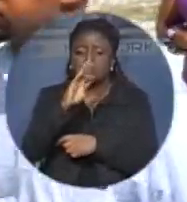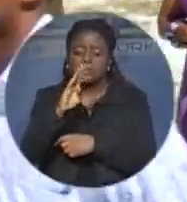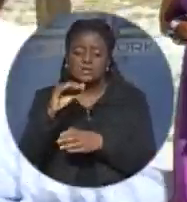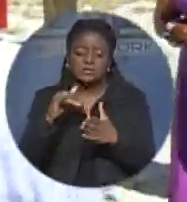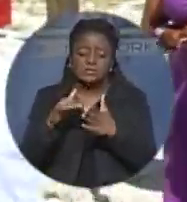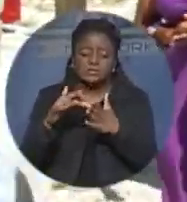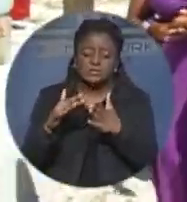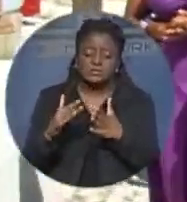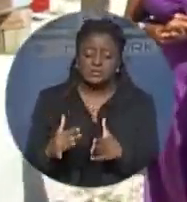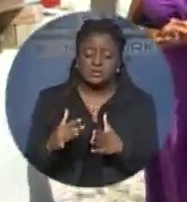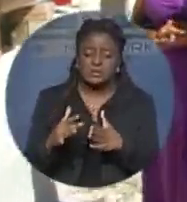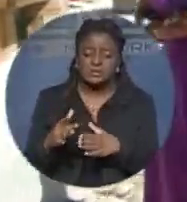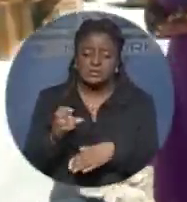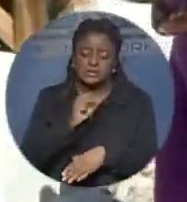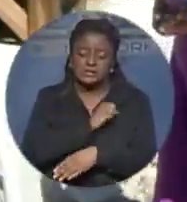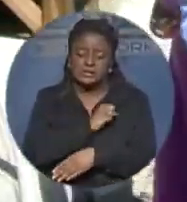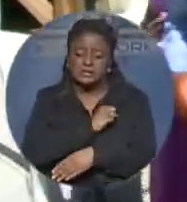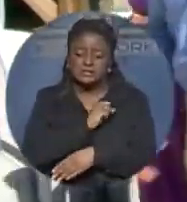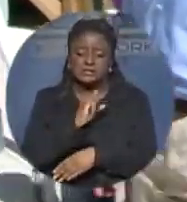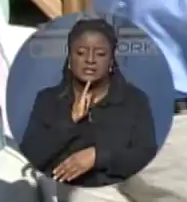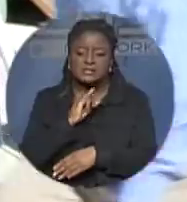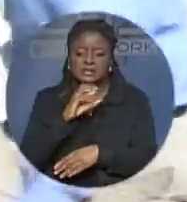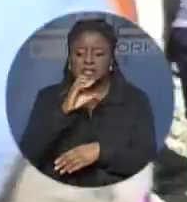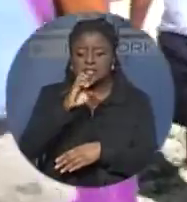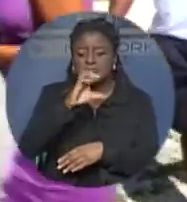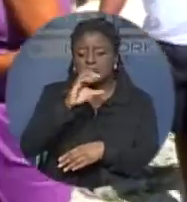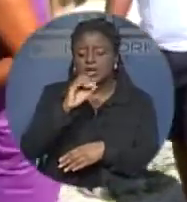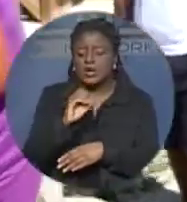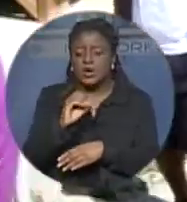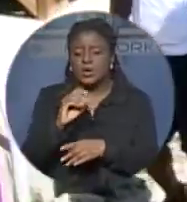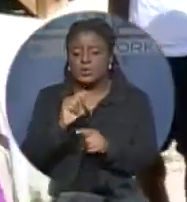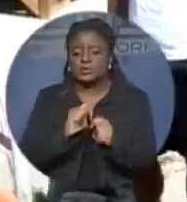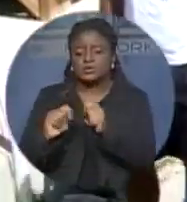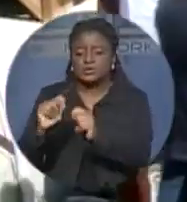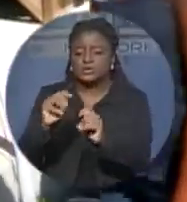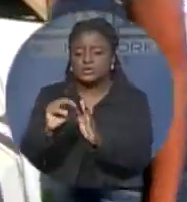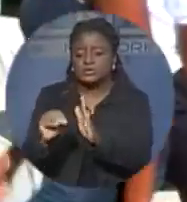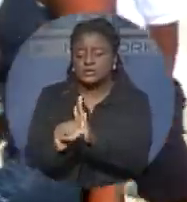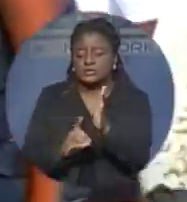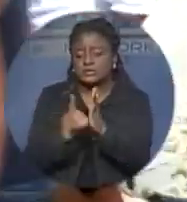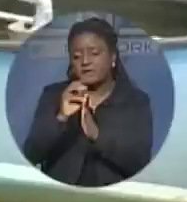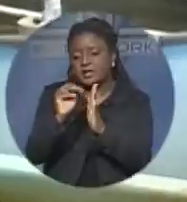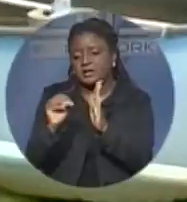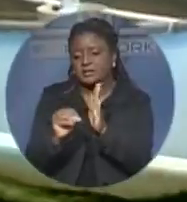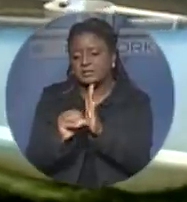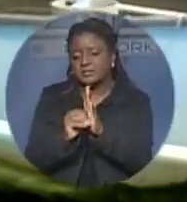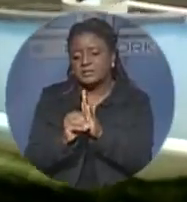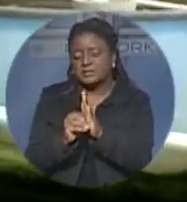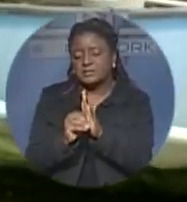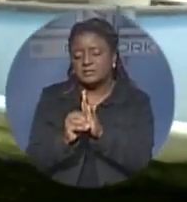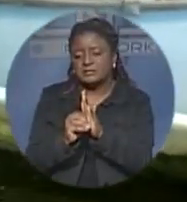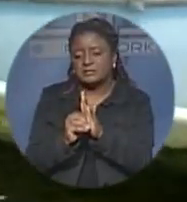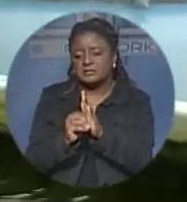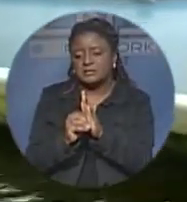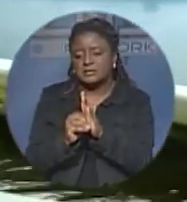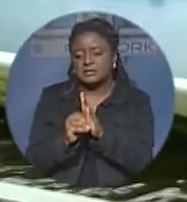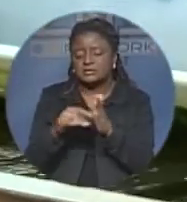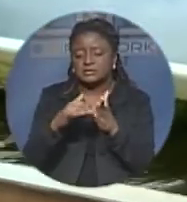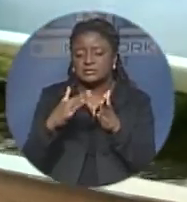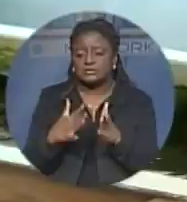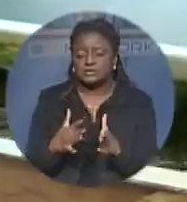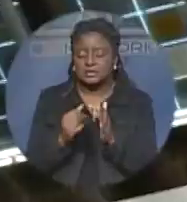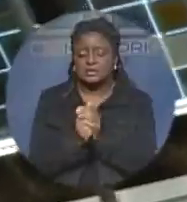is an ecotourism development major. He, along with Keanu Brennan, are enrolled at the Island School. Brennan is focused on marine